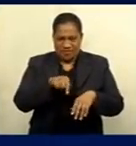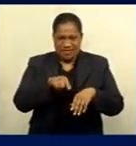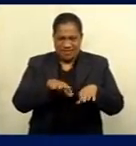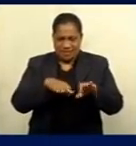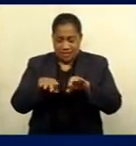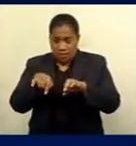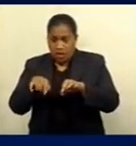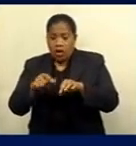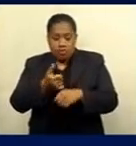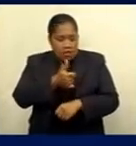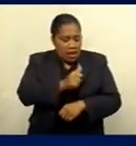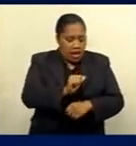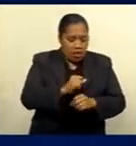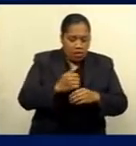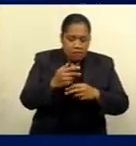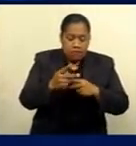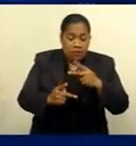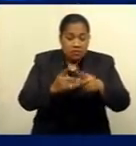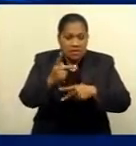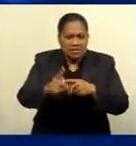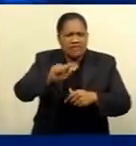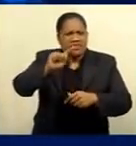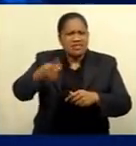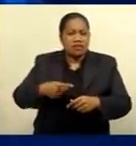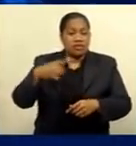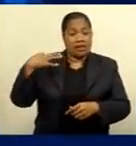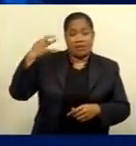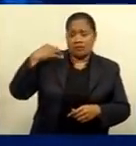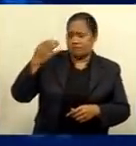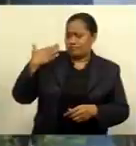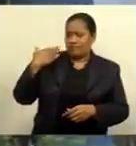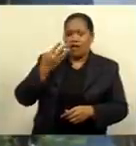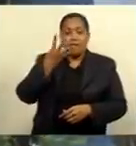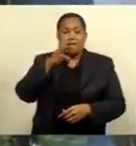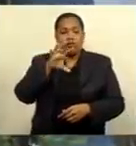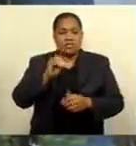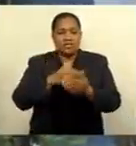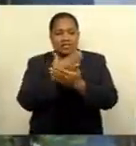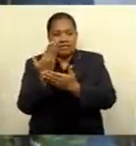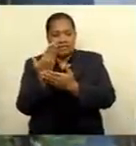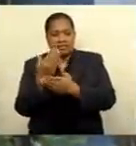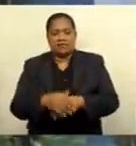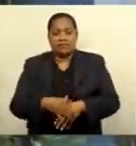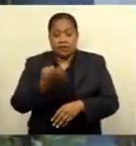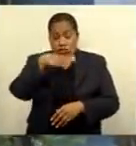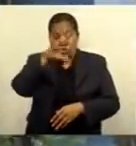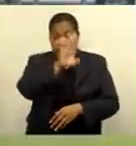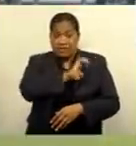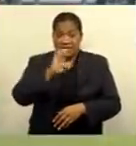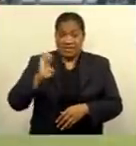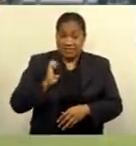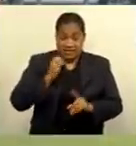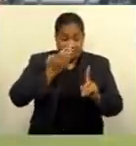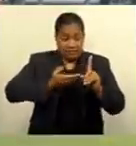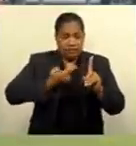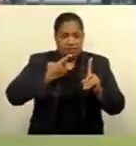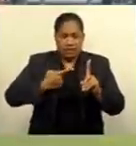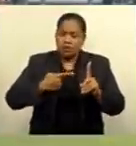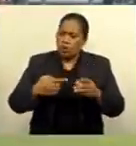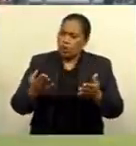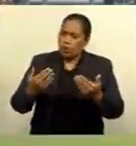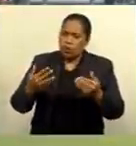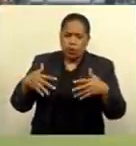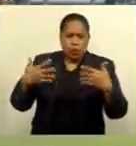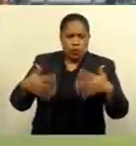to allow the processing of the thousands of applications in the last 40 days. Chief Executive South Minan says they welcome the overwhelming